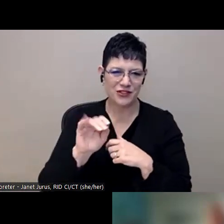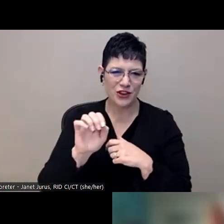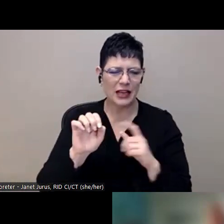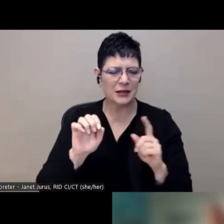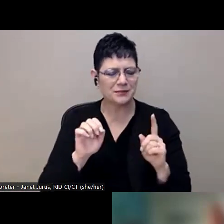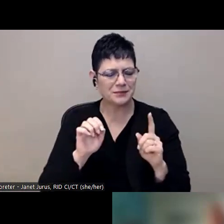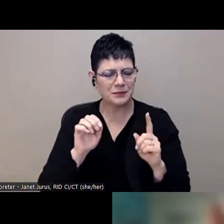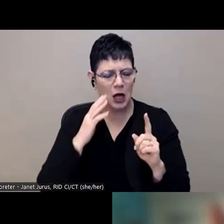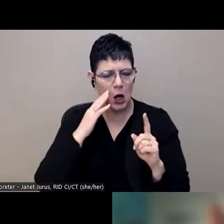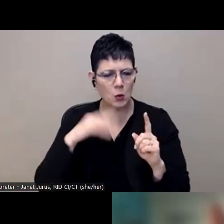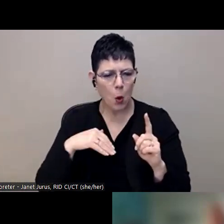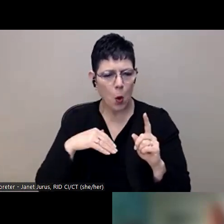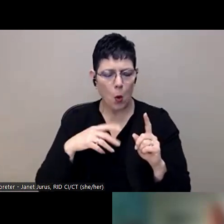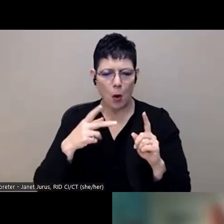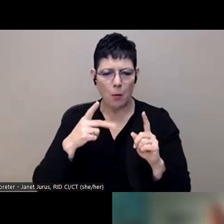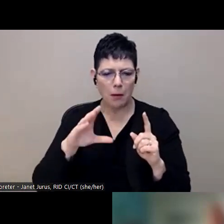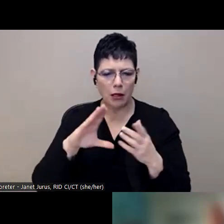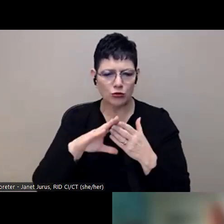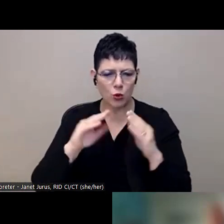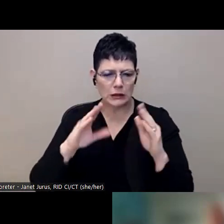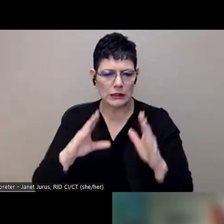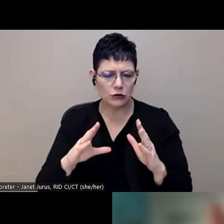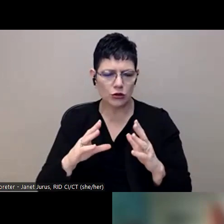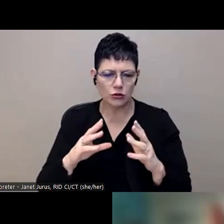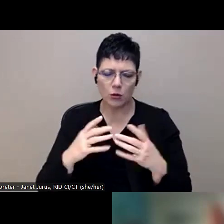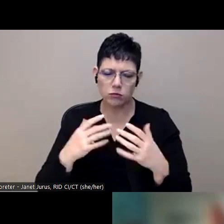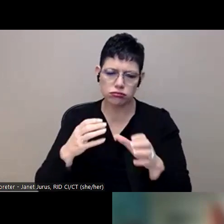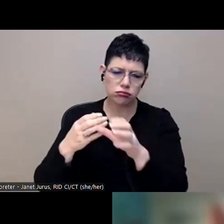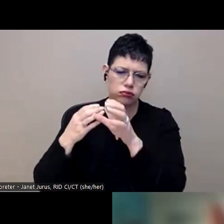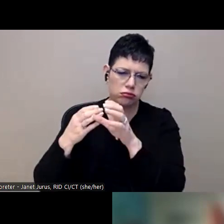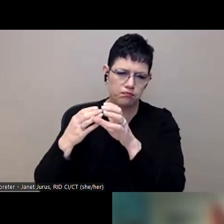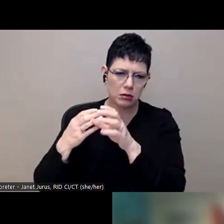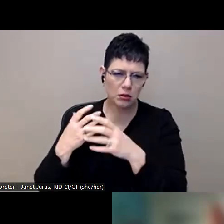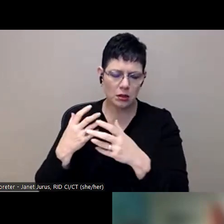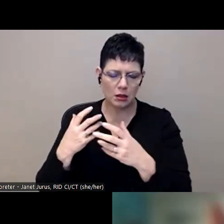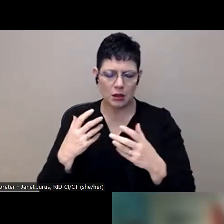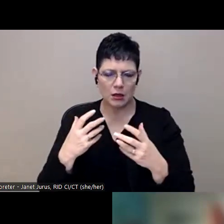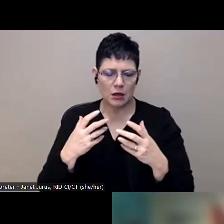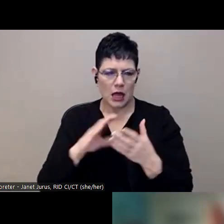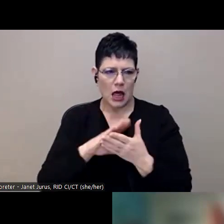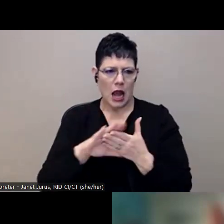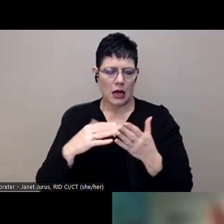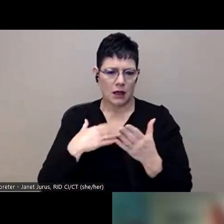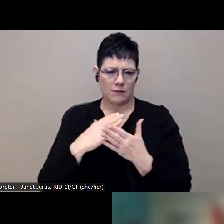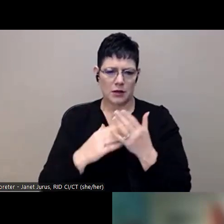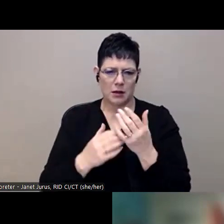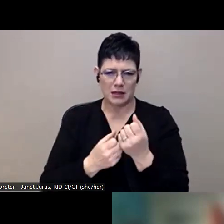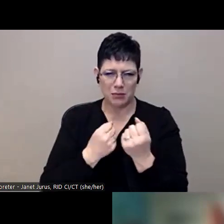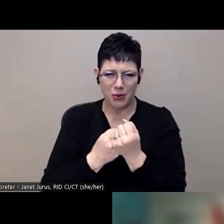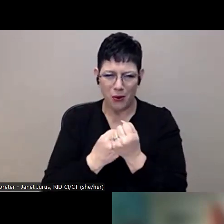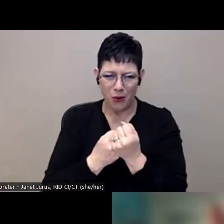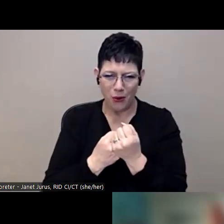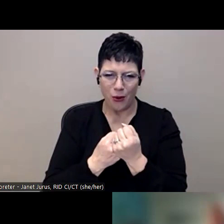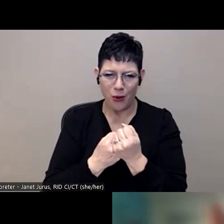responsibilities, um, that they have so much on their plates that it can be nice to have someone else come in that is more of the,